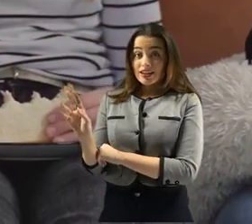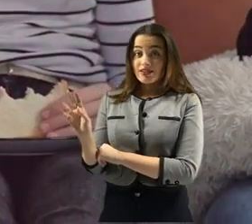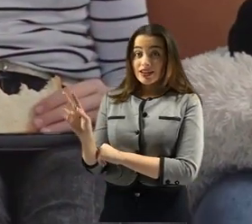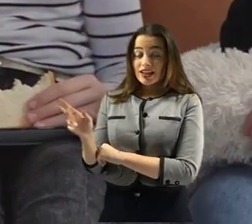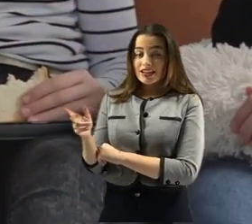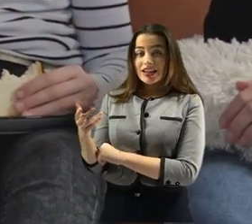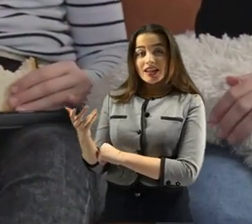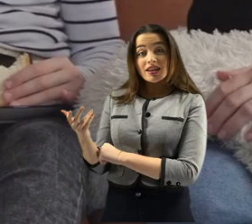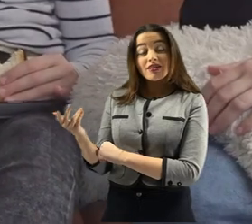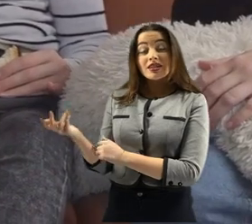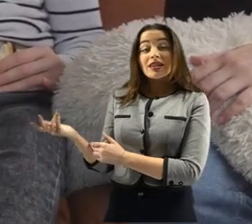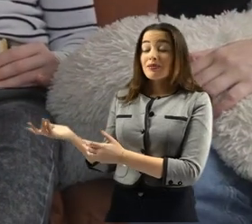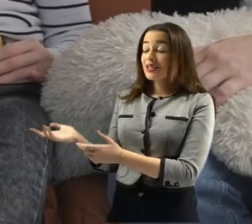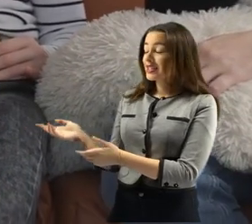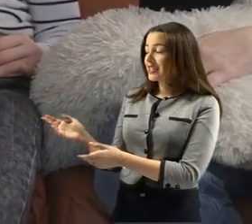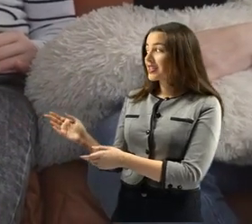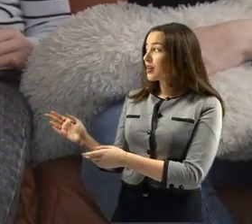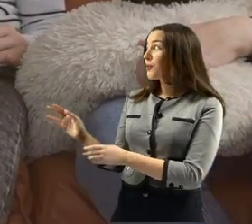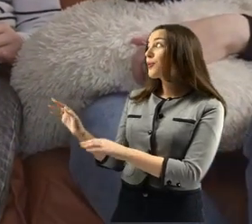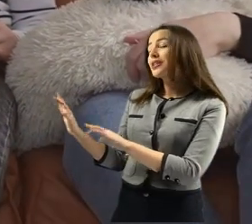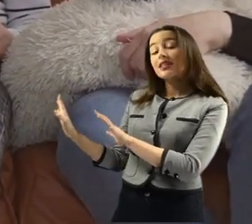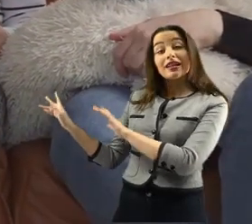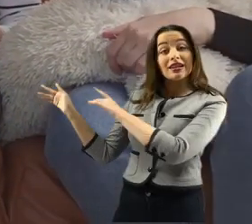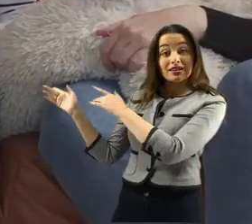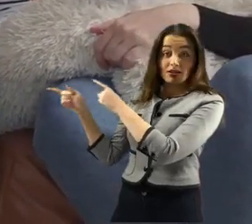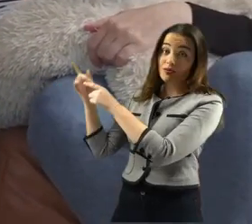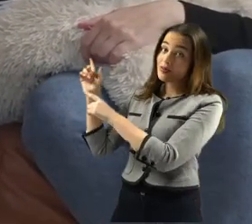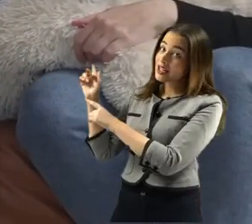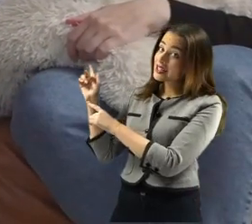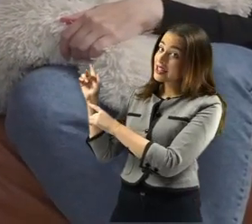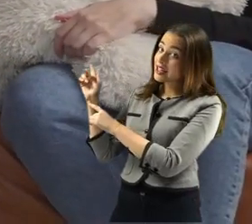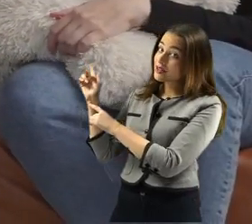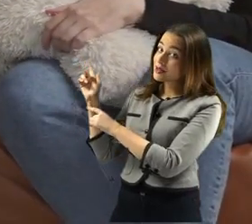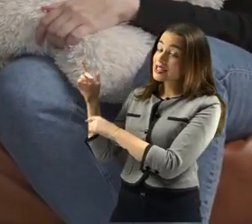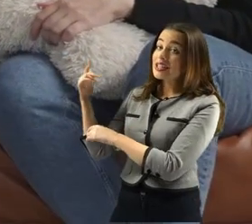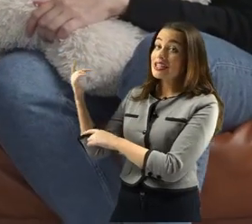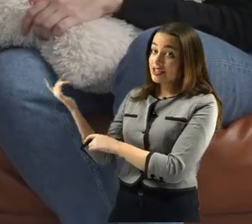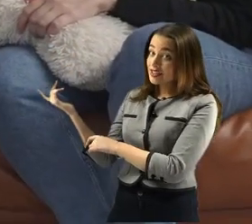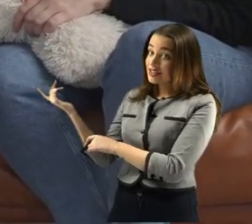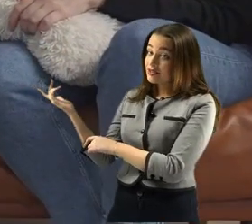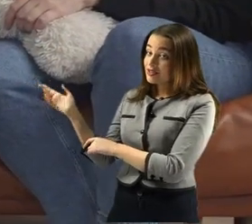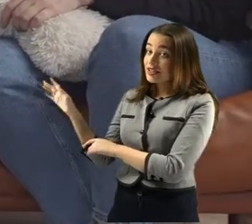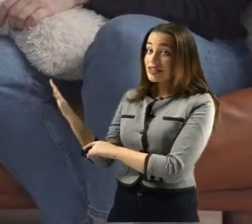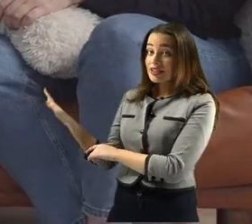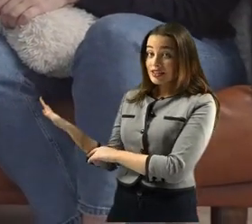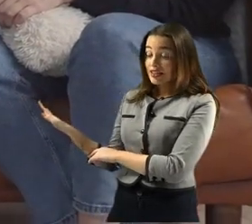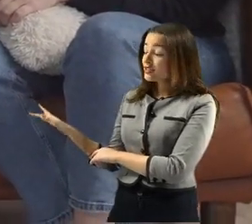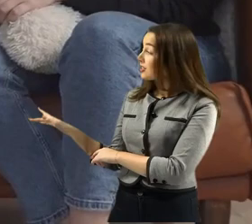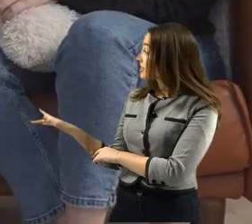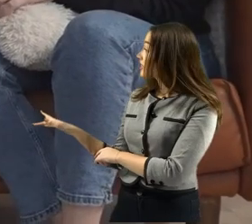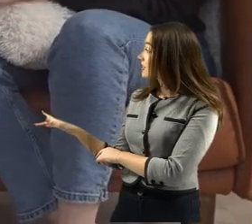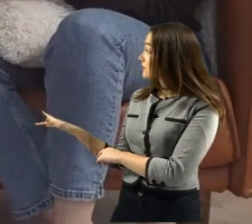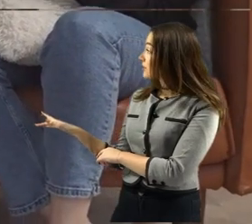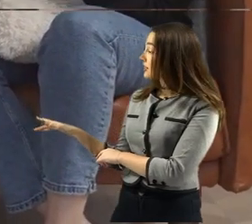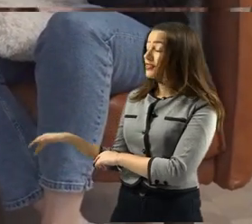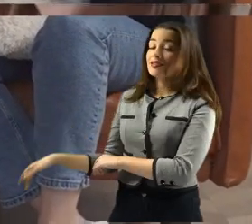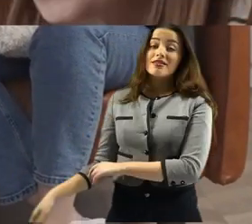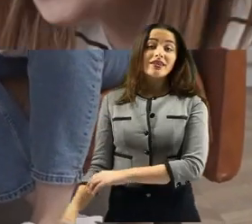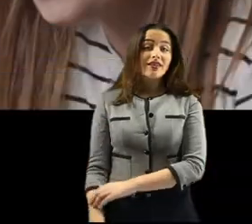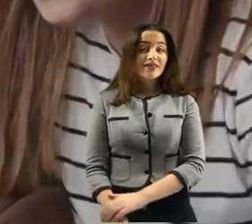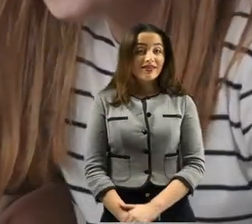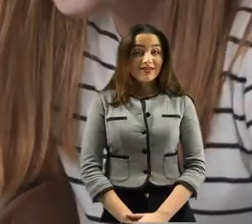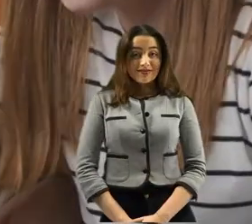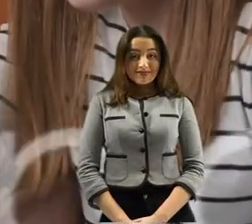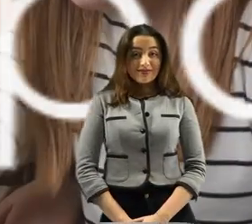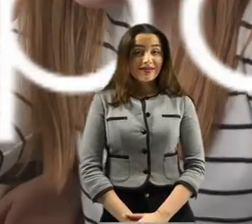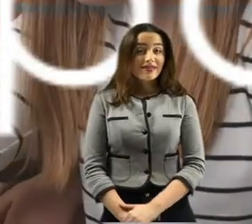brains are truly marvelous in their adaptability, harnessing whatever tools are available to create a rich tapestry of cognition and understanding.